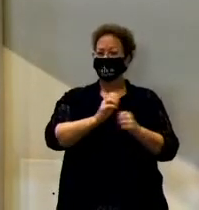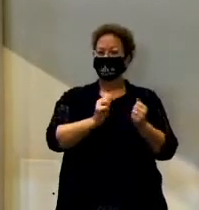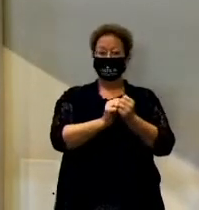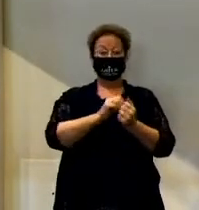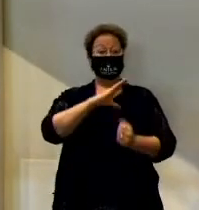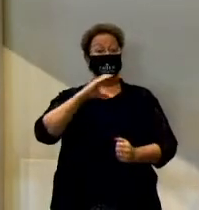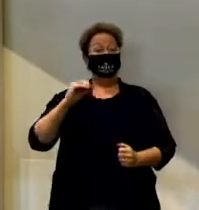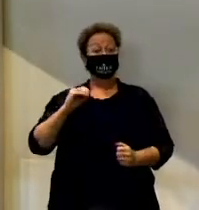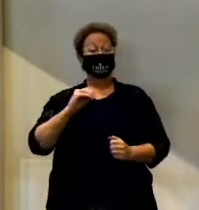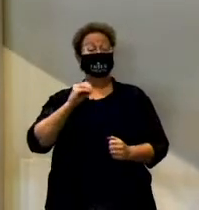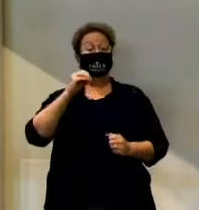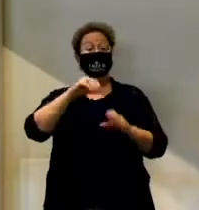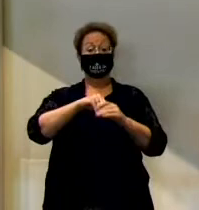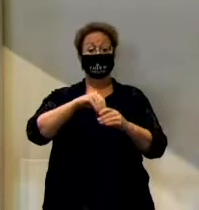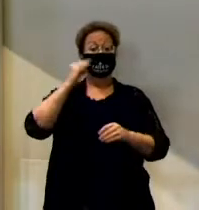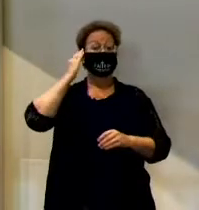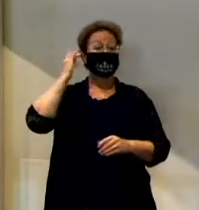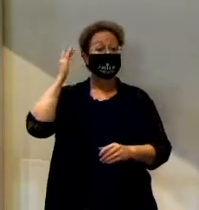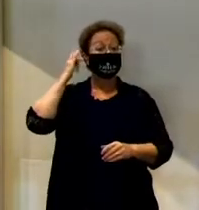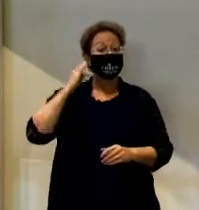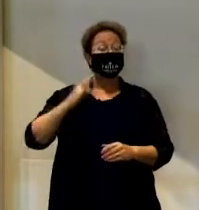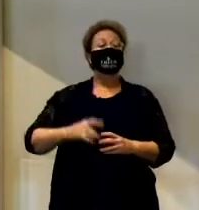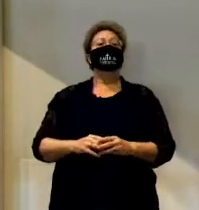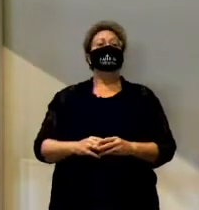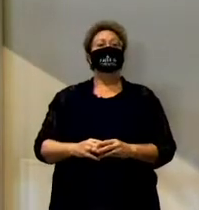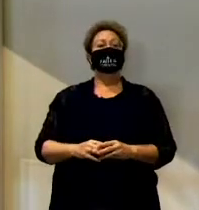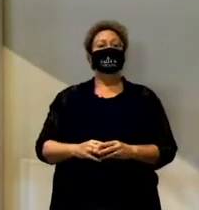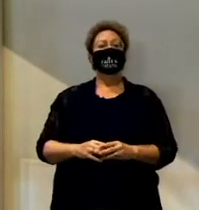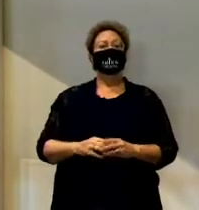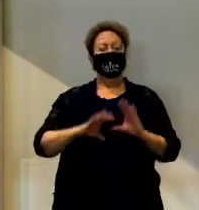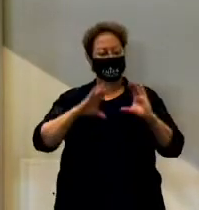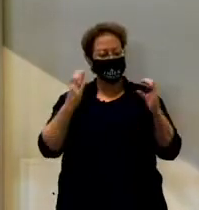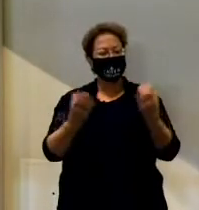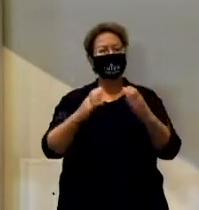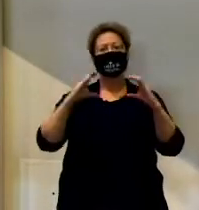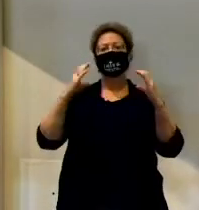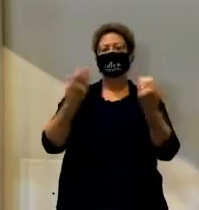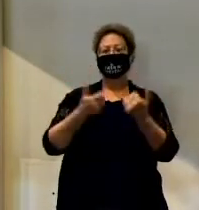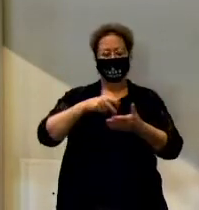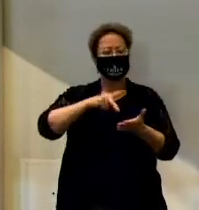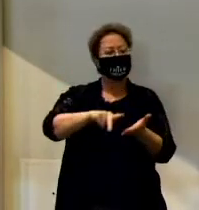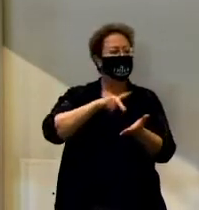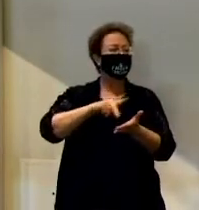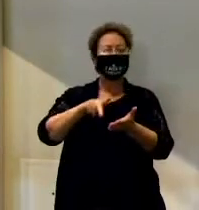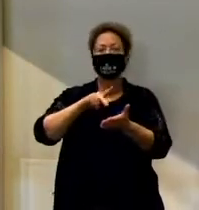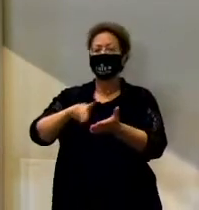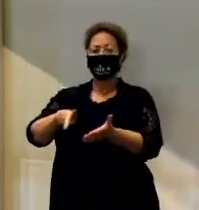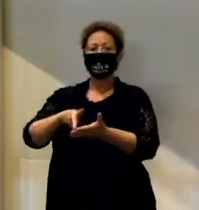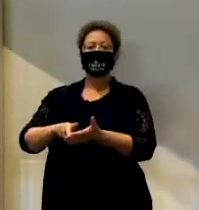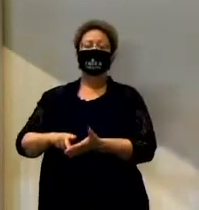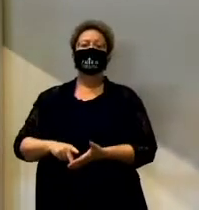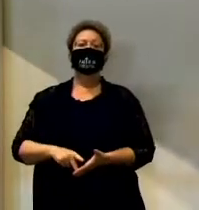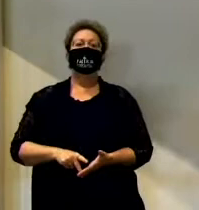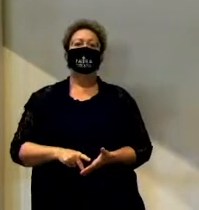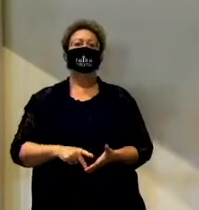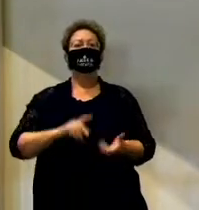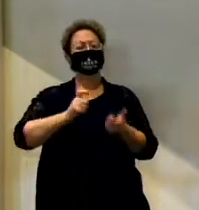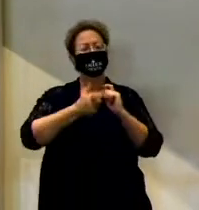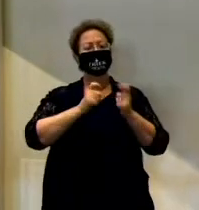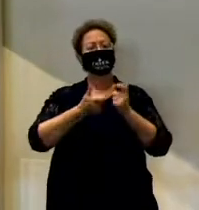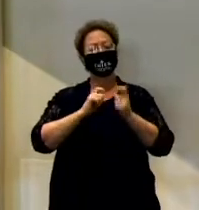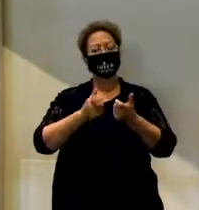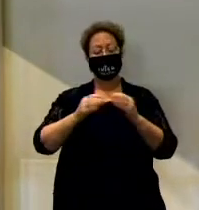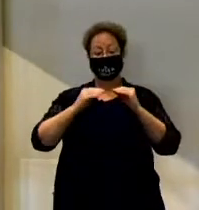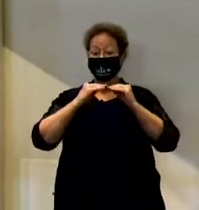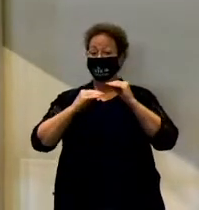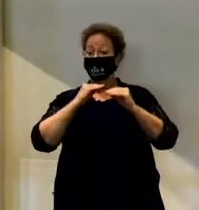agency, and so we began to take all the classes, pay all the fees, baby-proof our house, get our